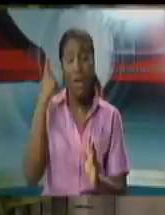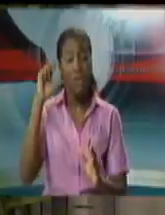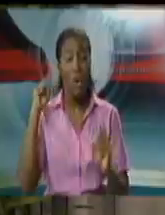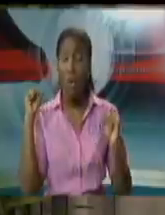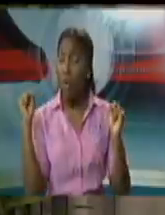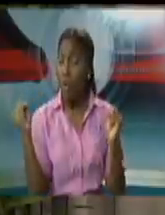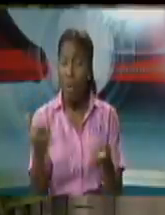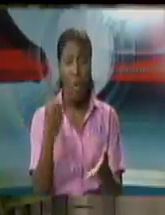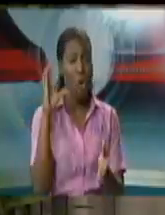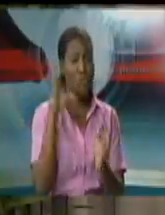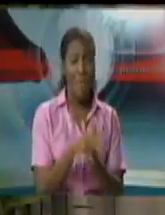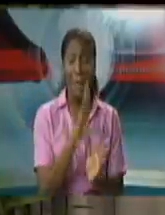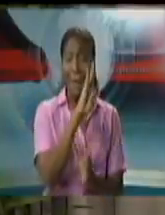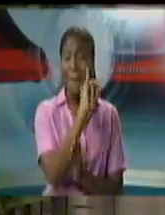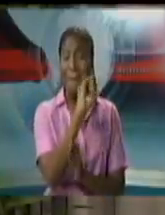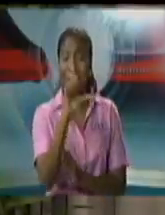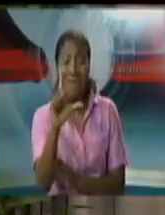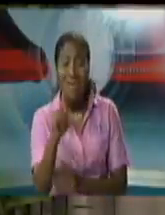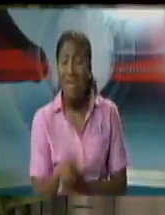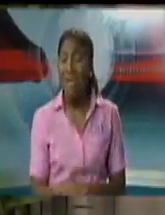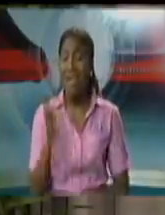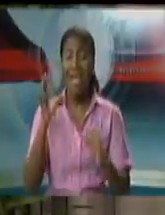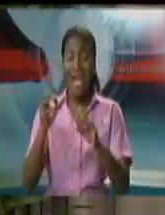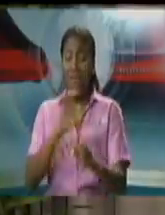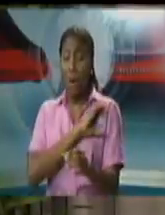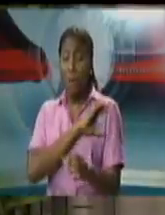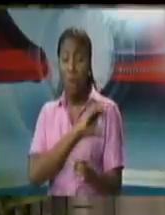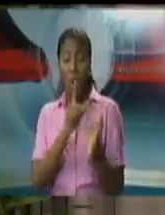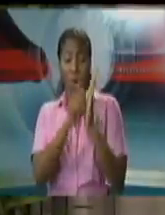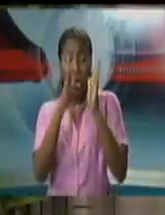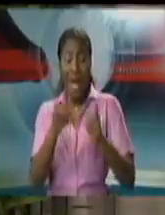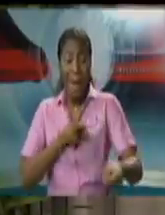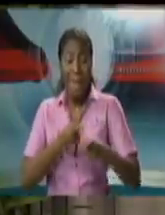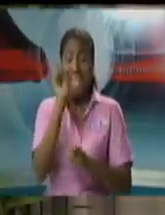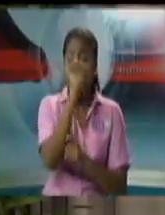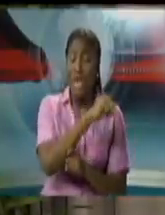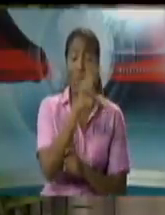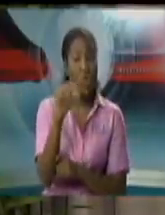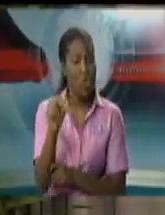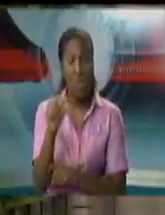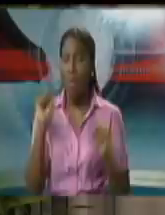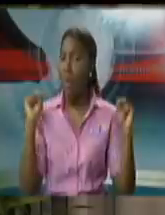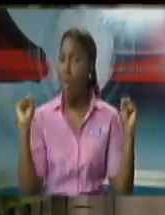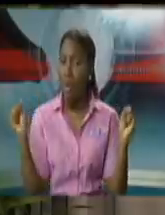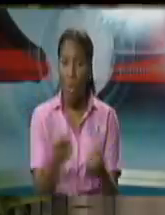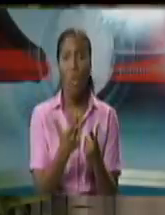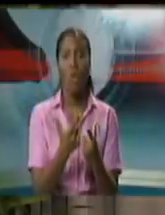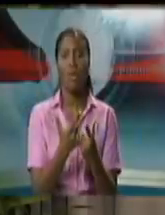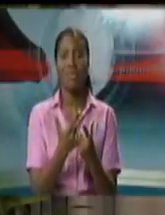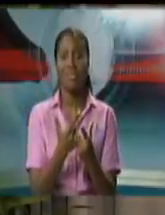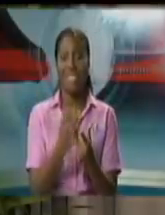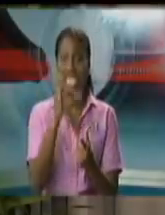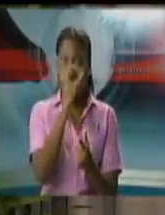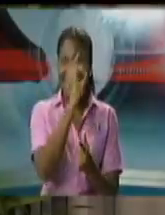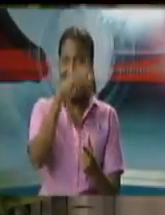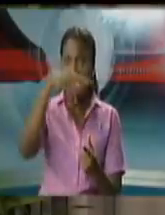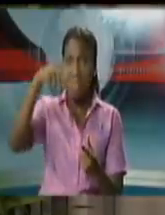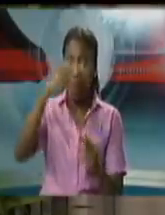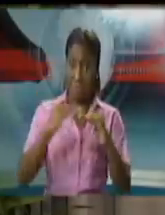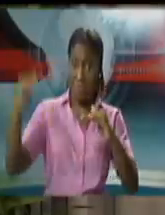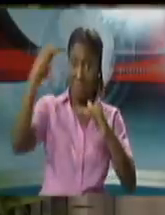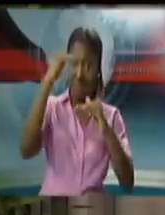them, whether handled by the police previously or not, but also to consider whether there will be a stoppage of prosecutions,